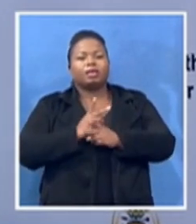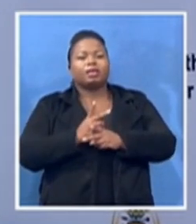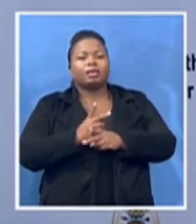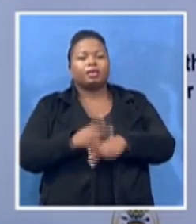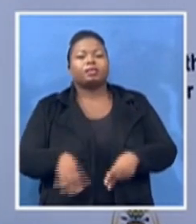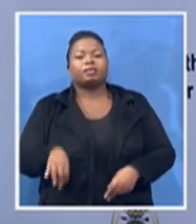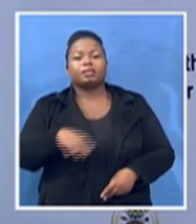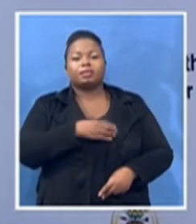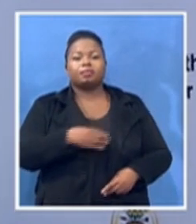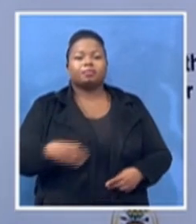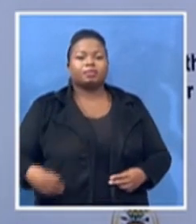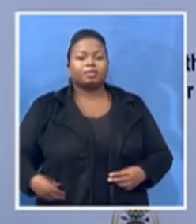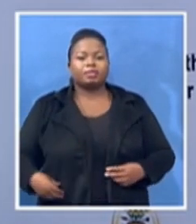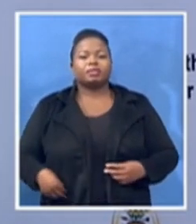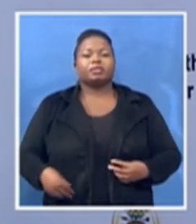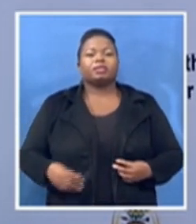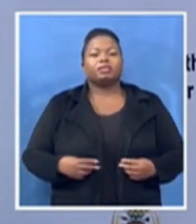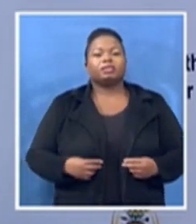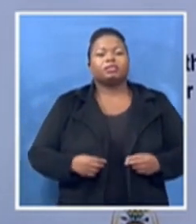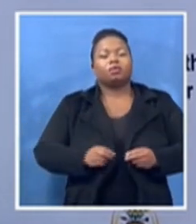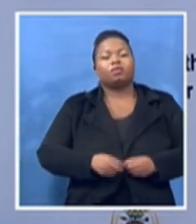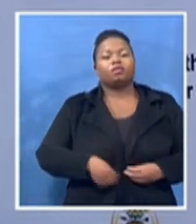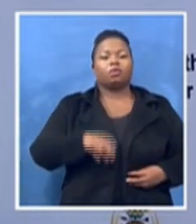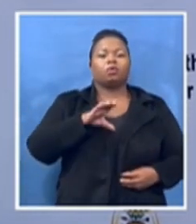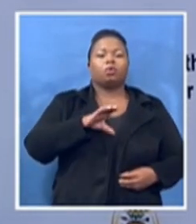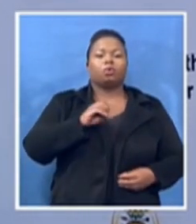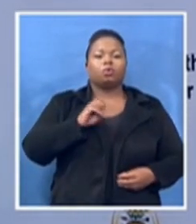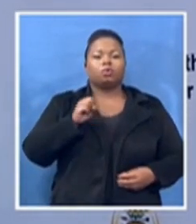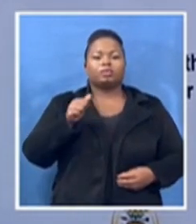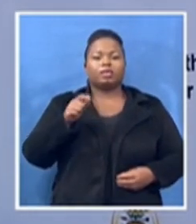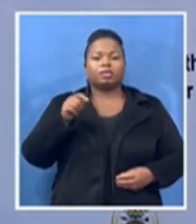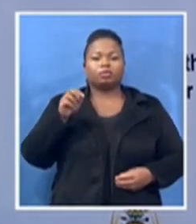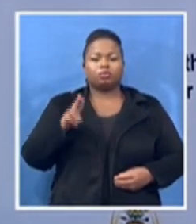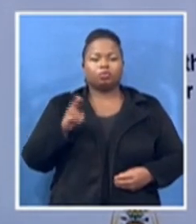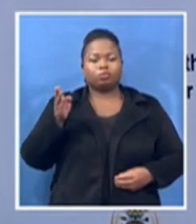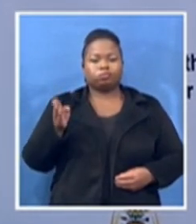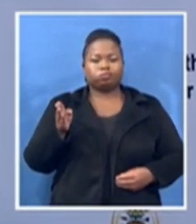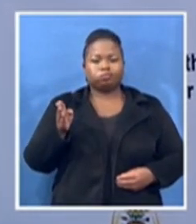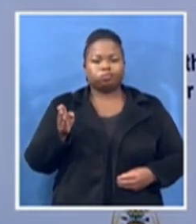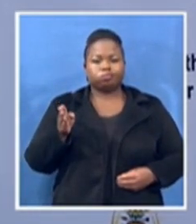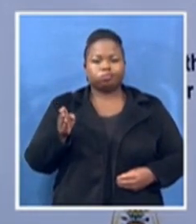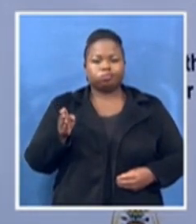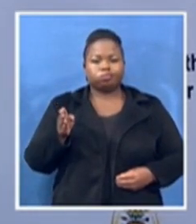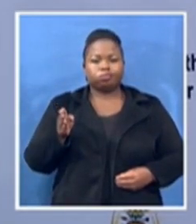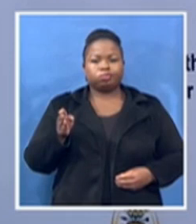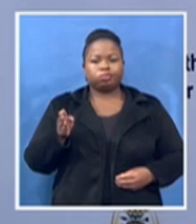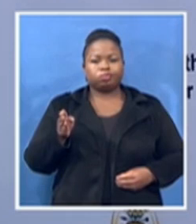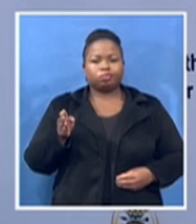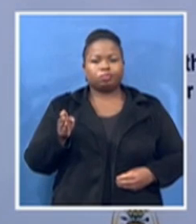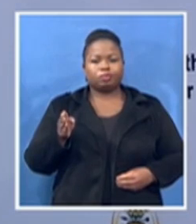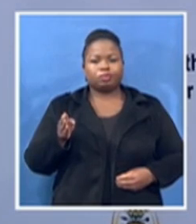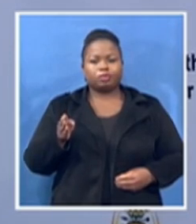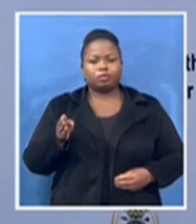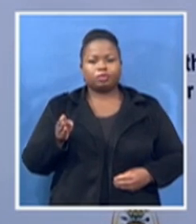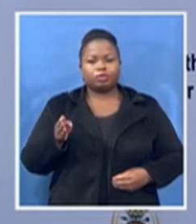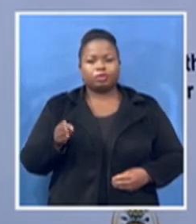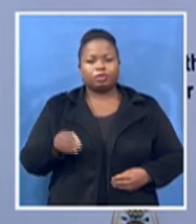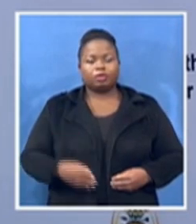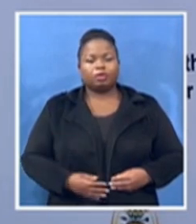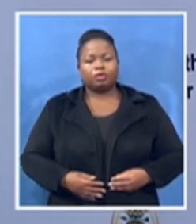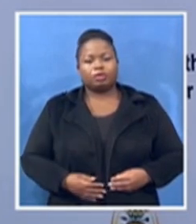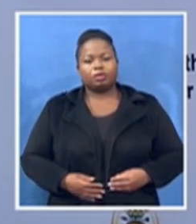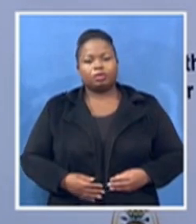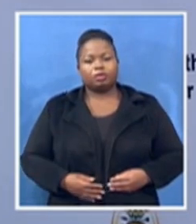COSATU here on the, in the message